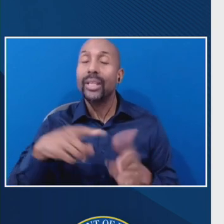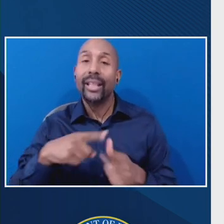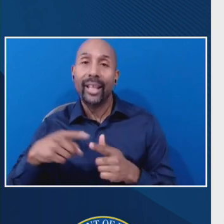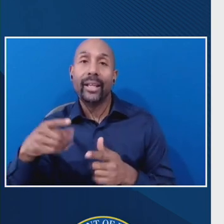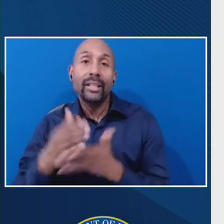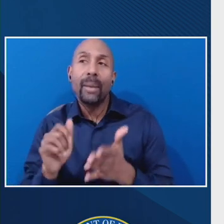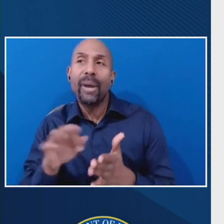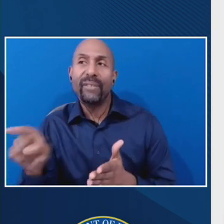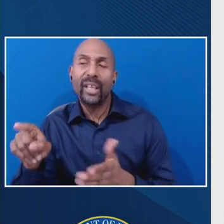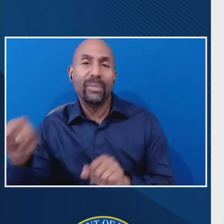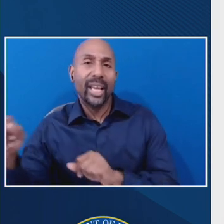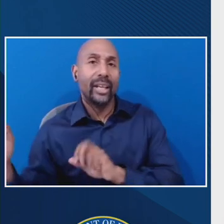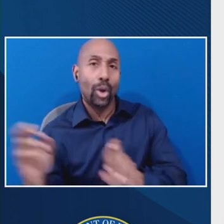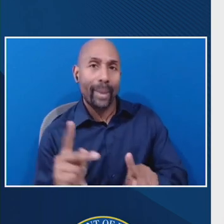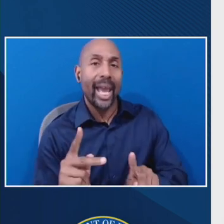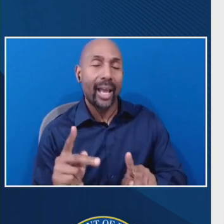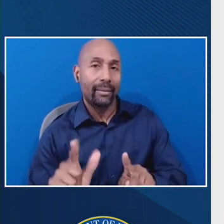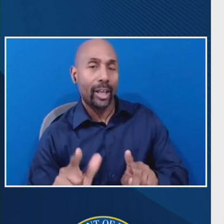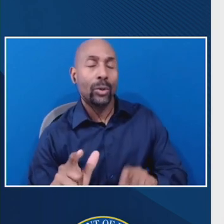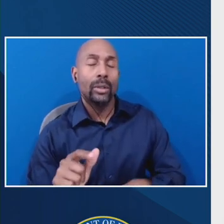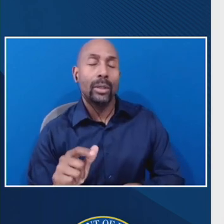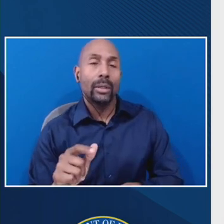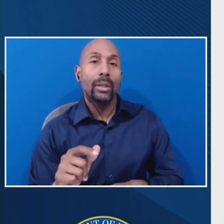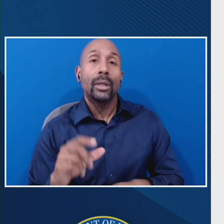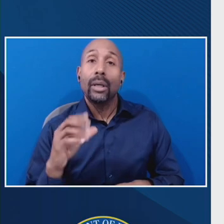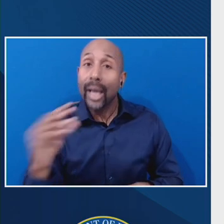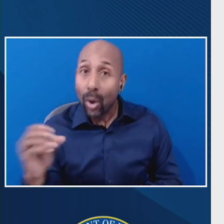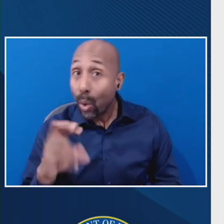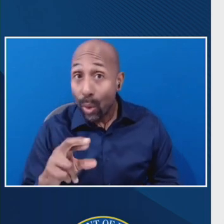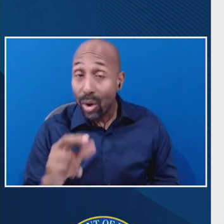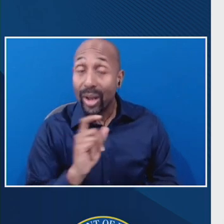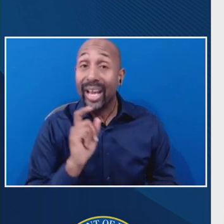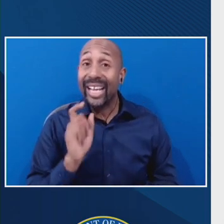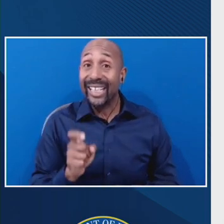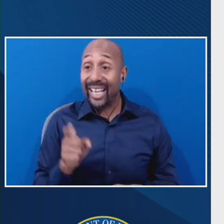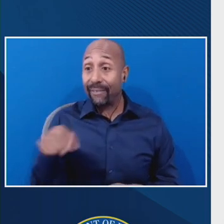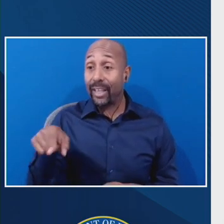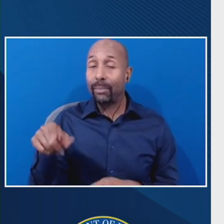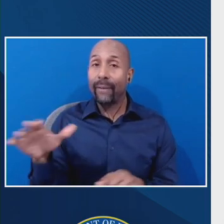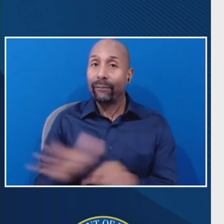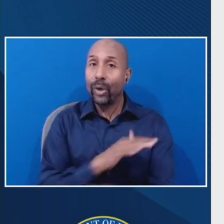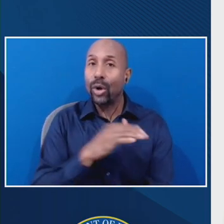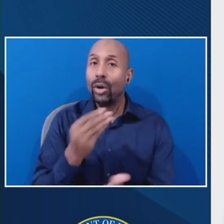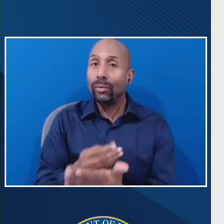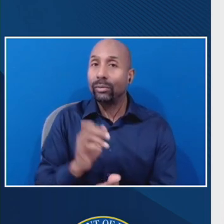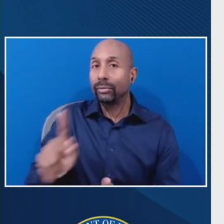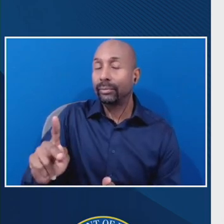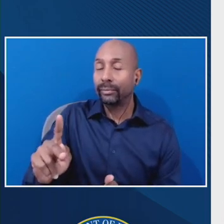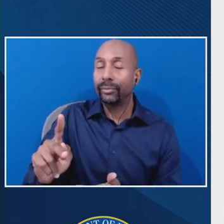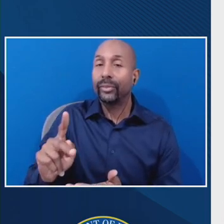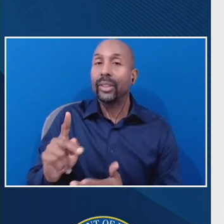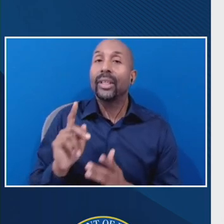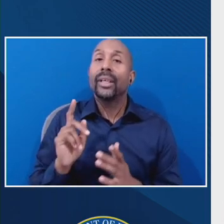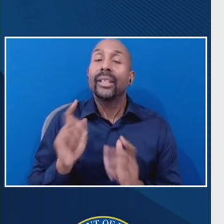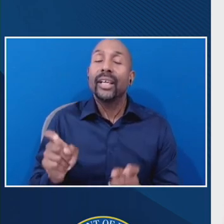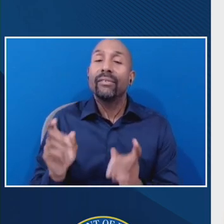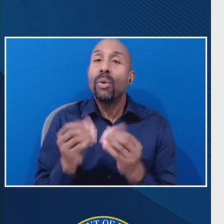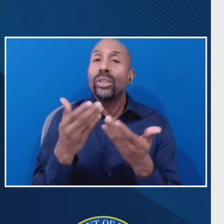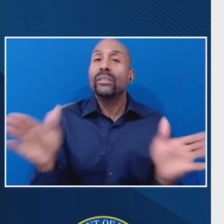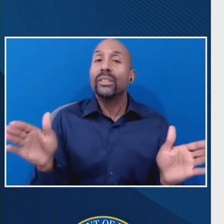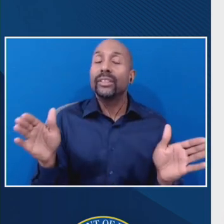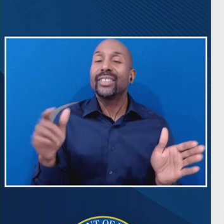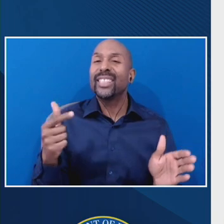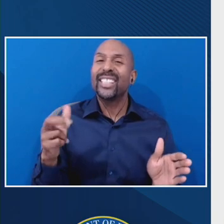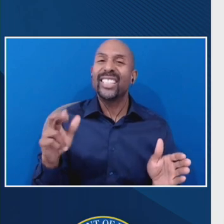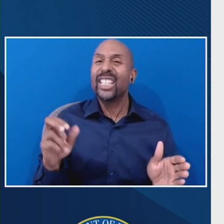is to give them a full refund and, and provide a more generous sort of repump policy of the type that you, that is in a